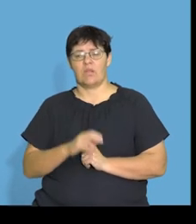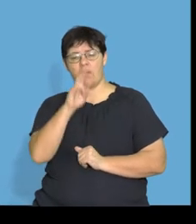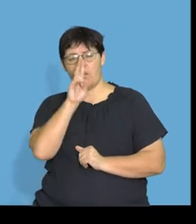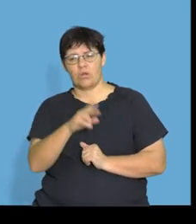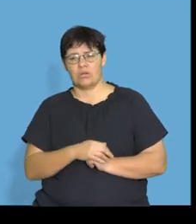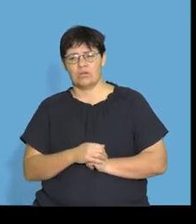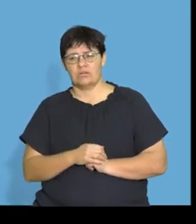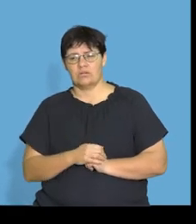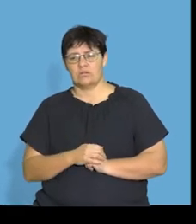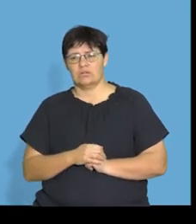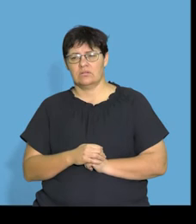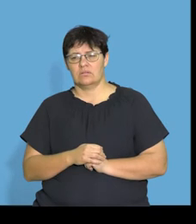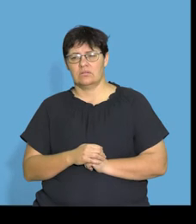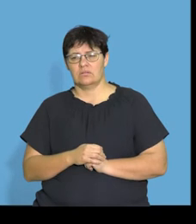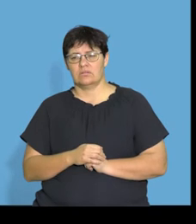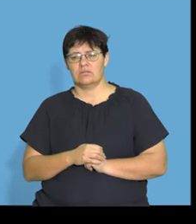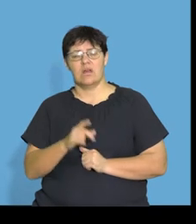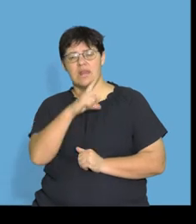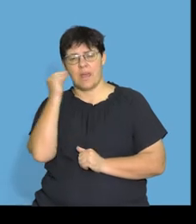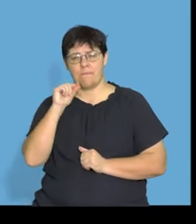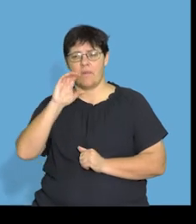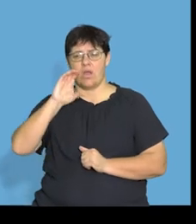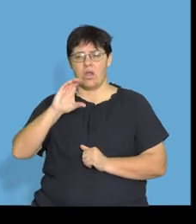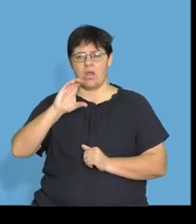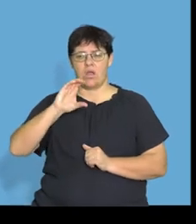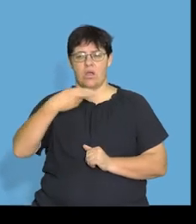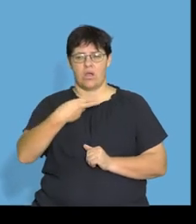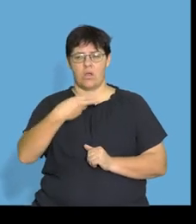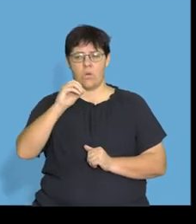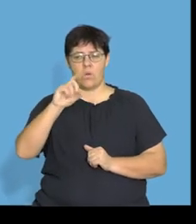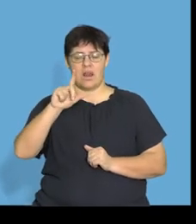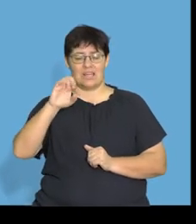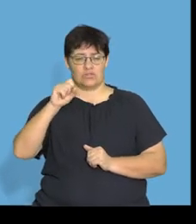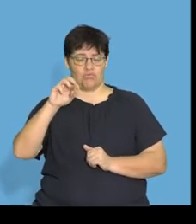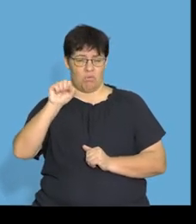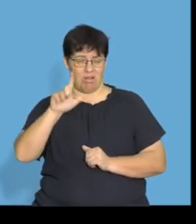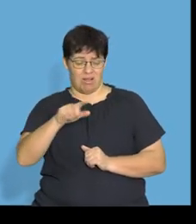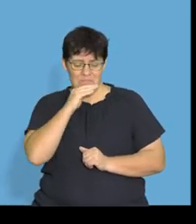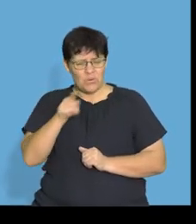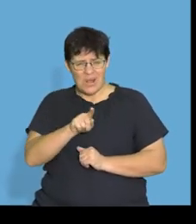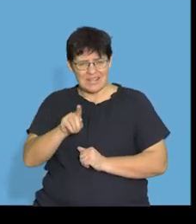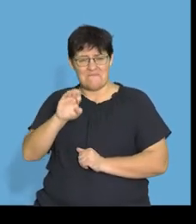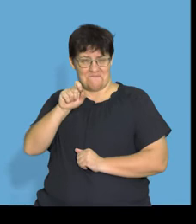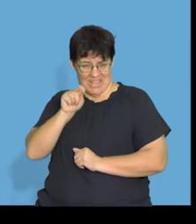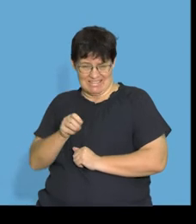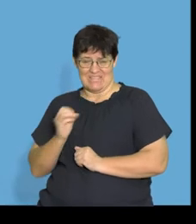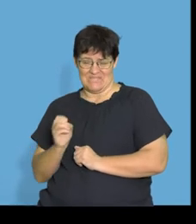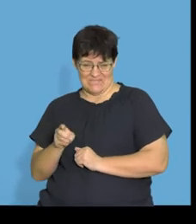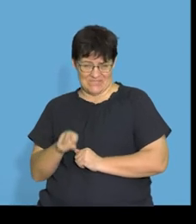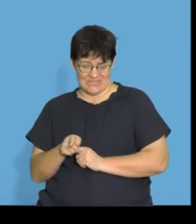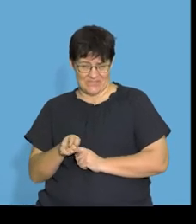here. When we have a look, where we go, at this thing called cholesterol. Cholesterol is fat,